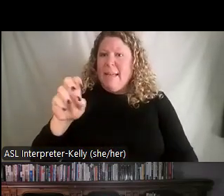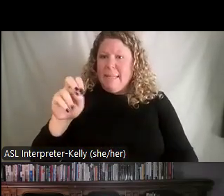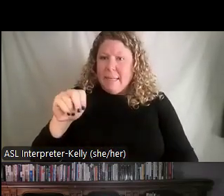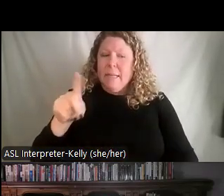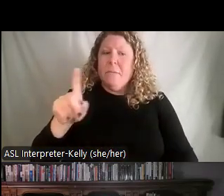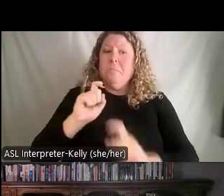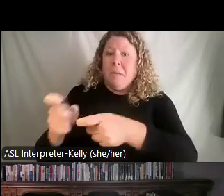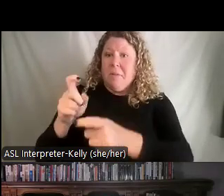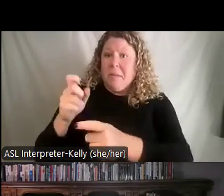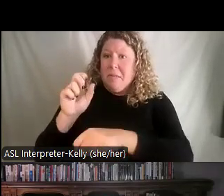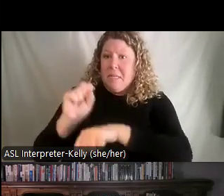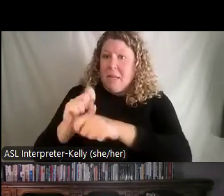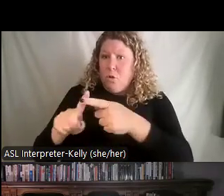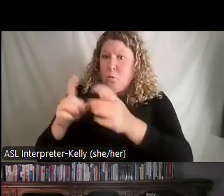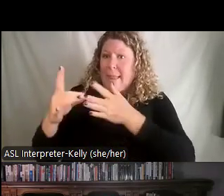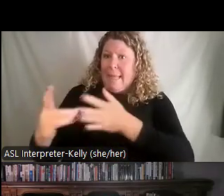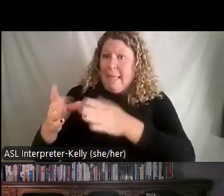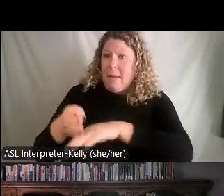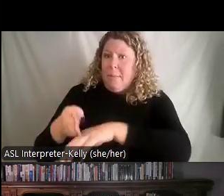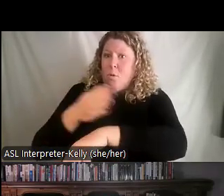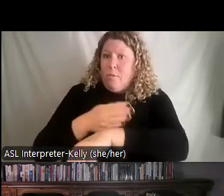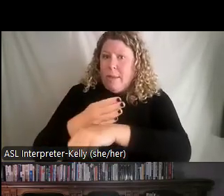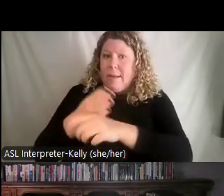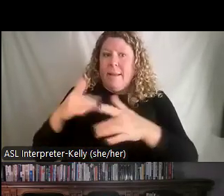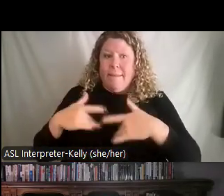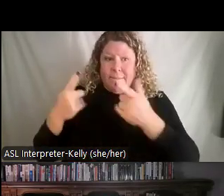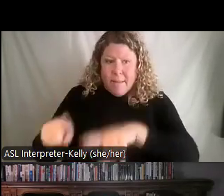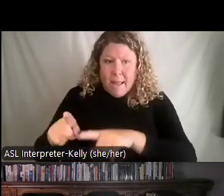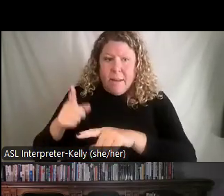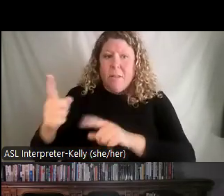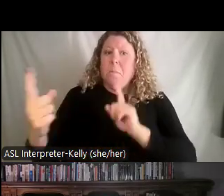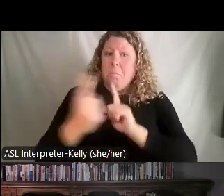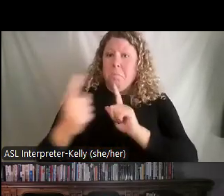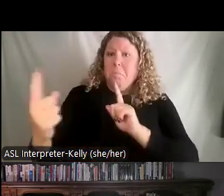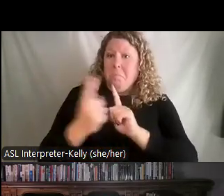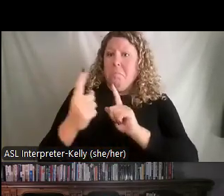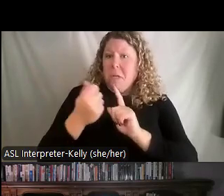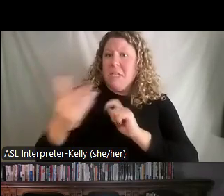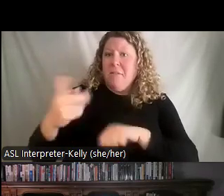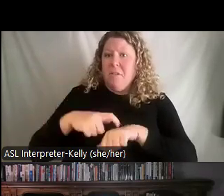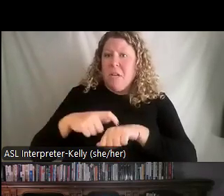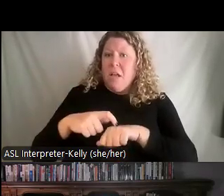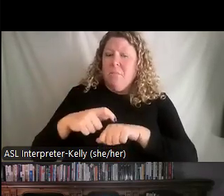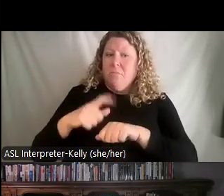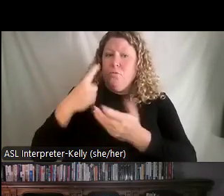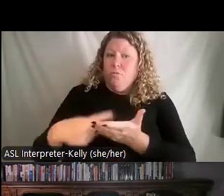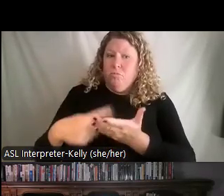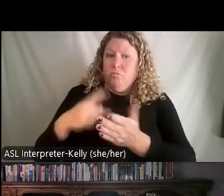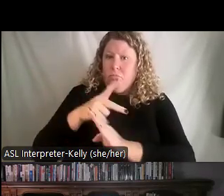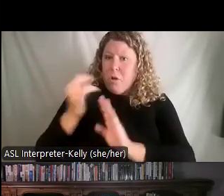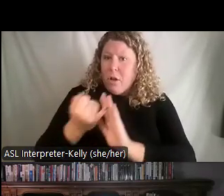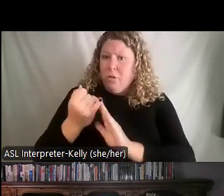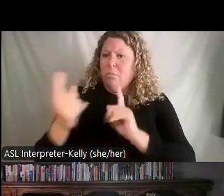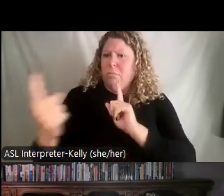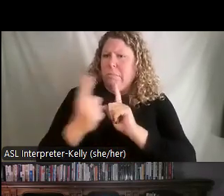event. They have visited IU multiple times over the past few weeks to discuss the project. The frequent visits indicate